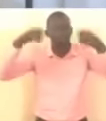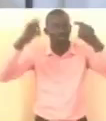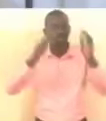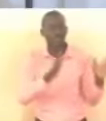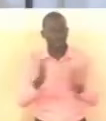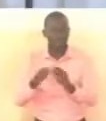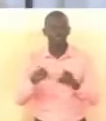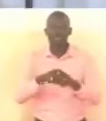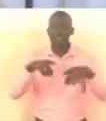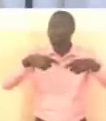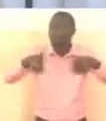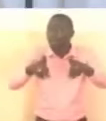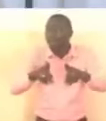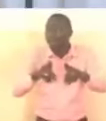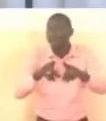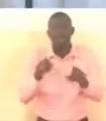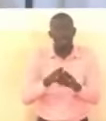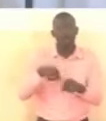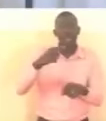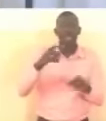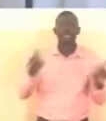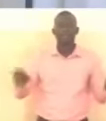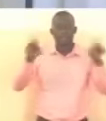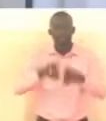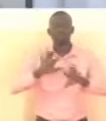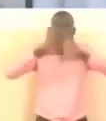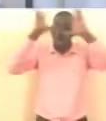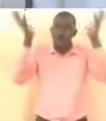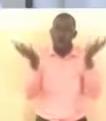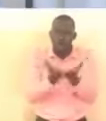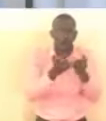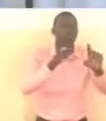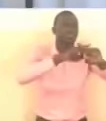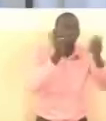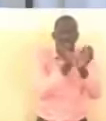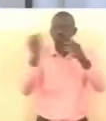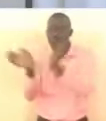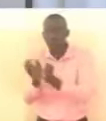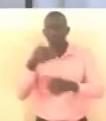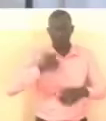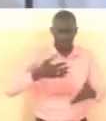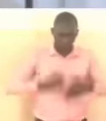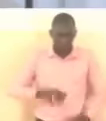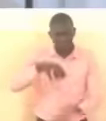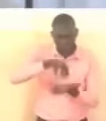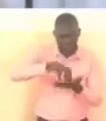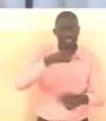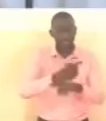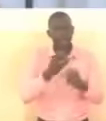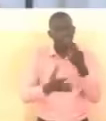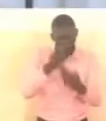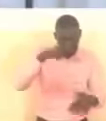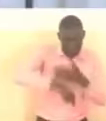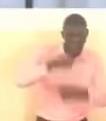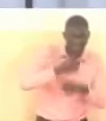the process call for the participation of all categories of citizens both within and out of government